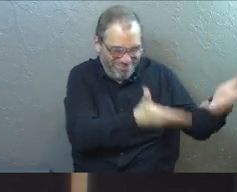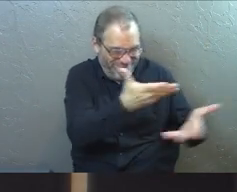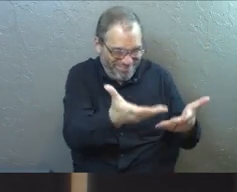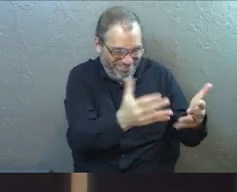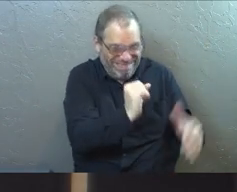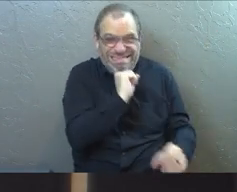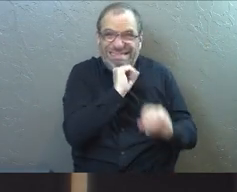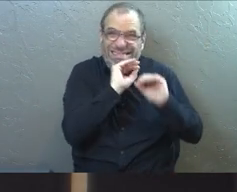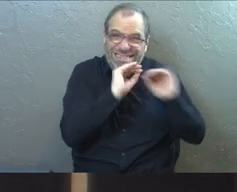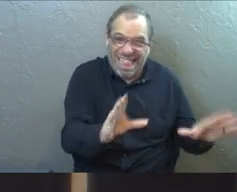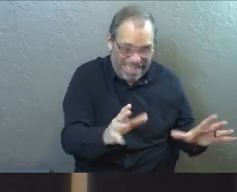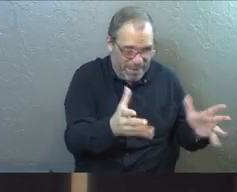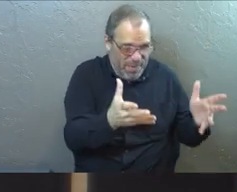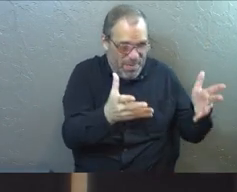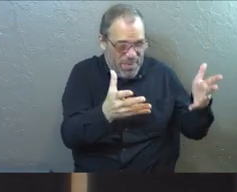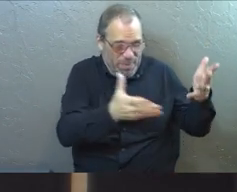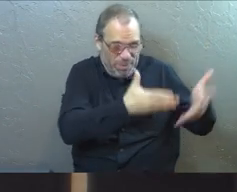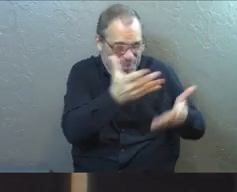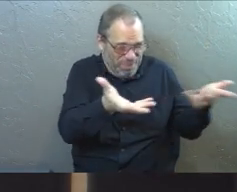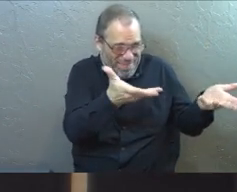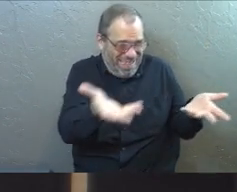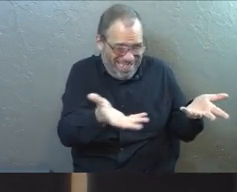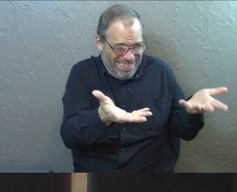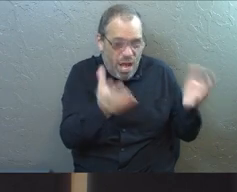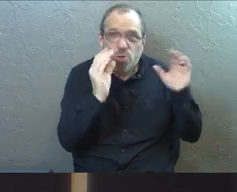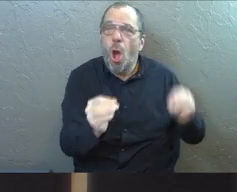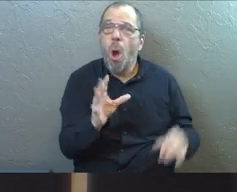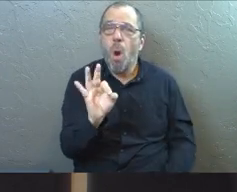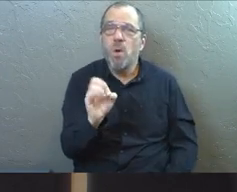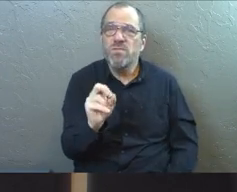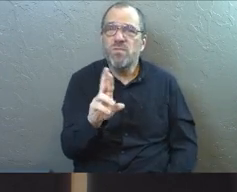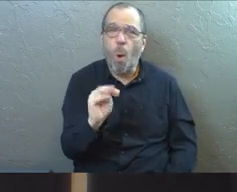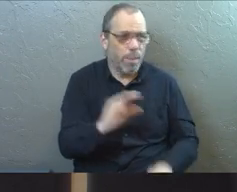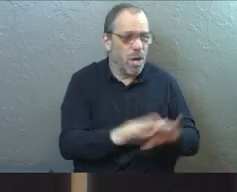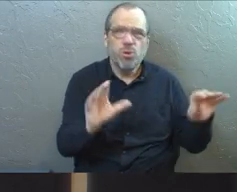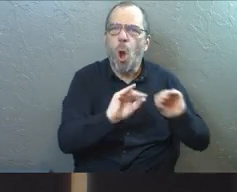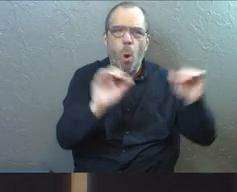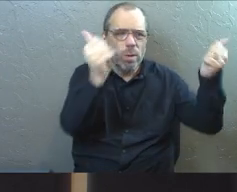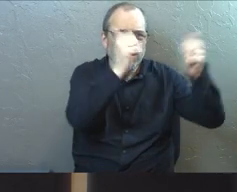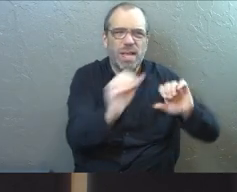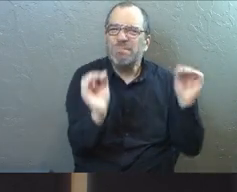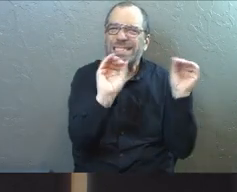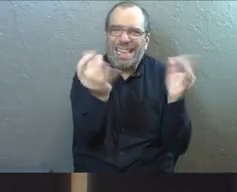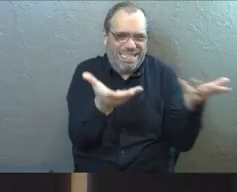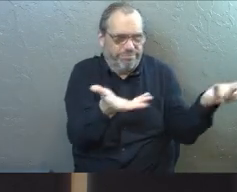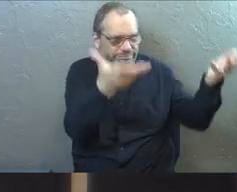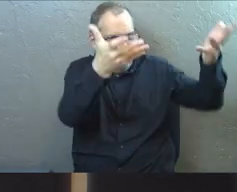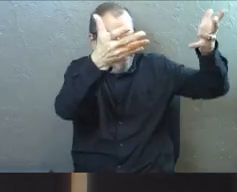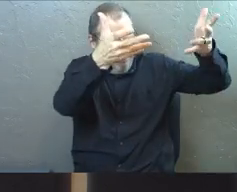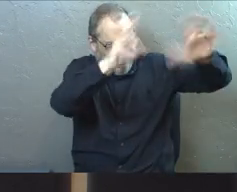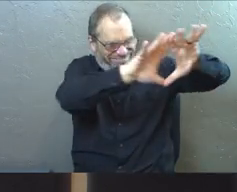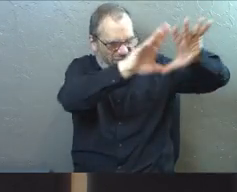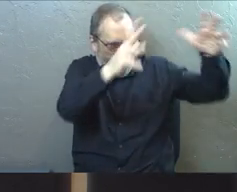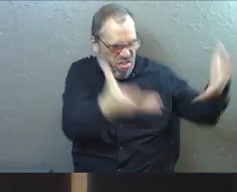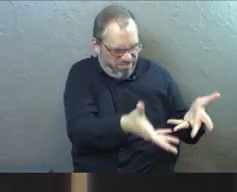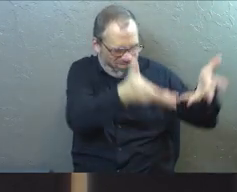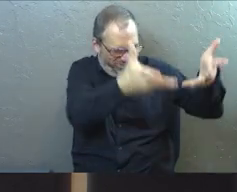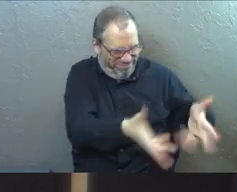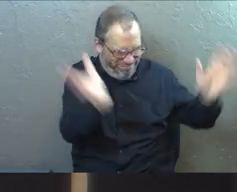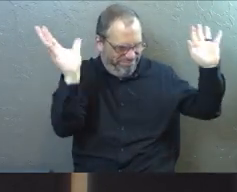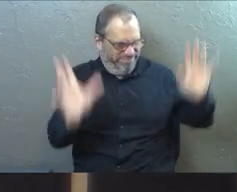nothing. And it's formless and empty, and there's nothing to it. It's just darkness.